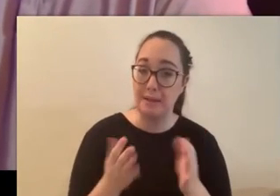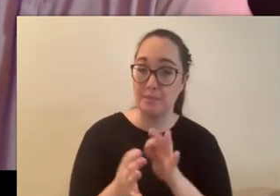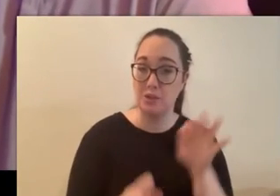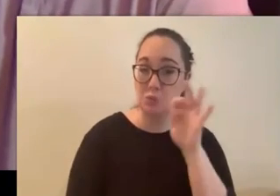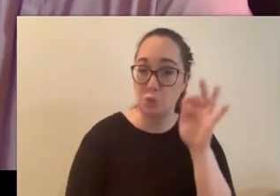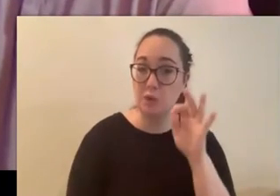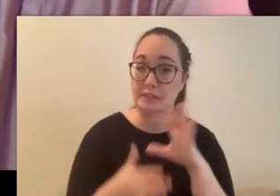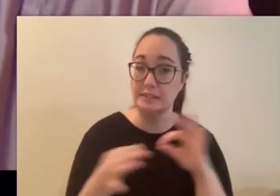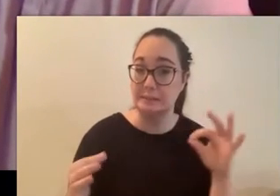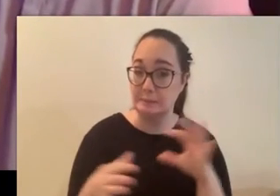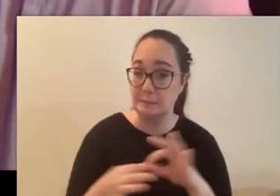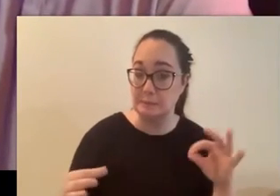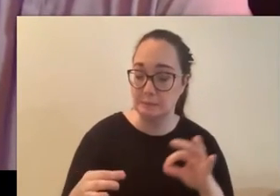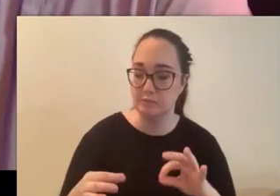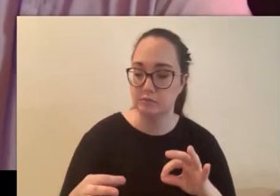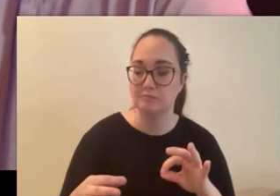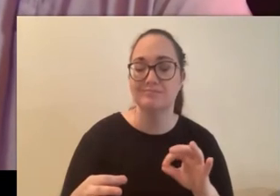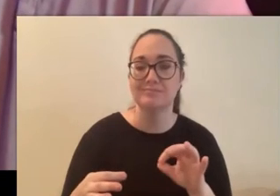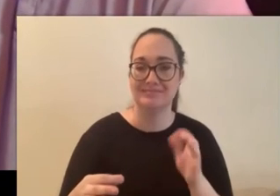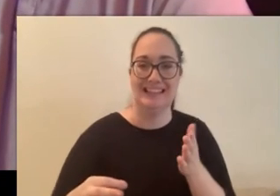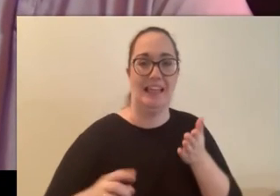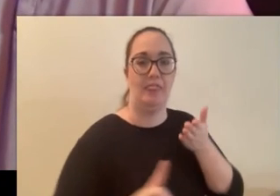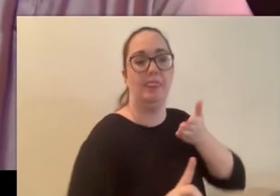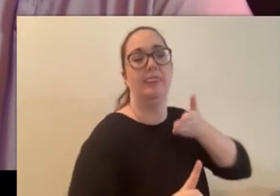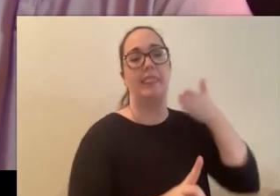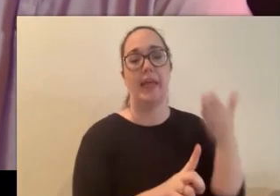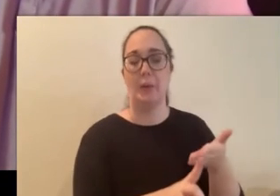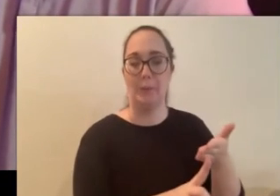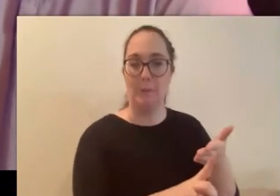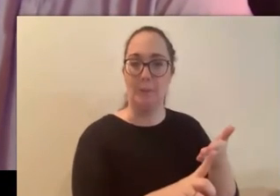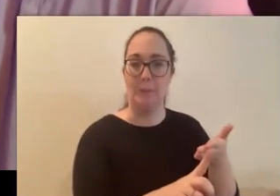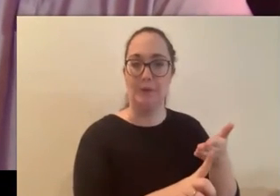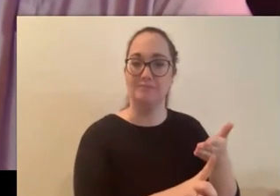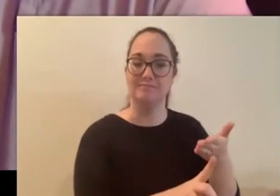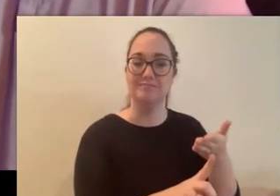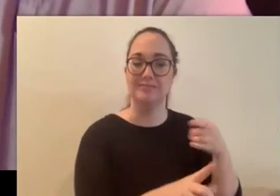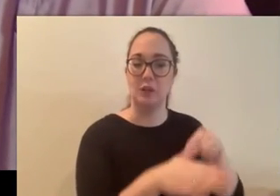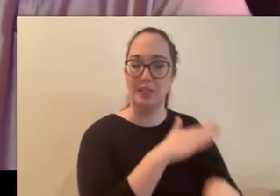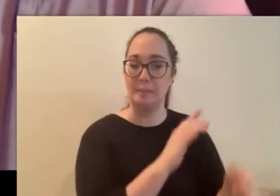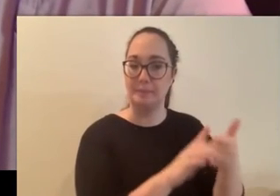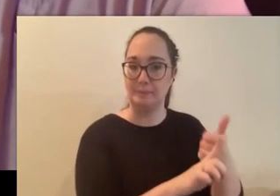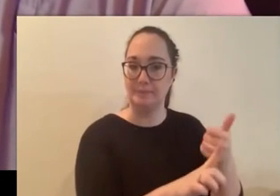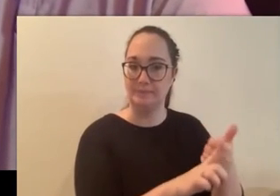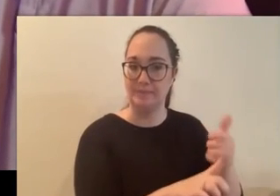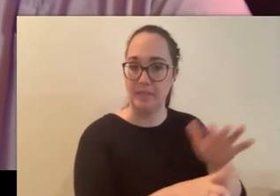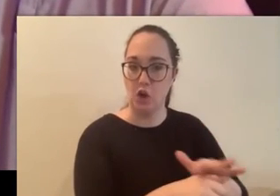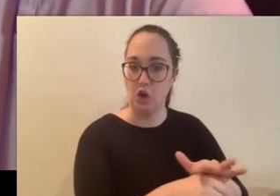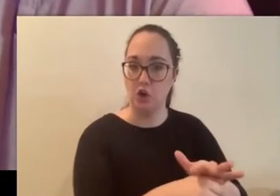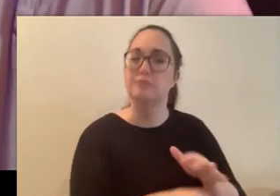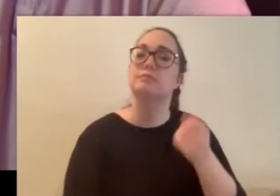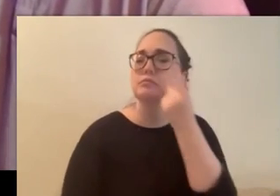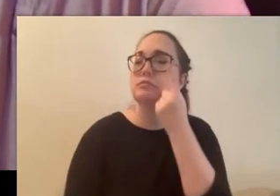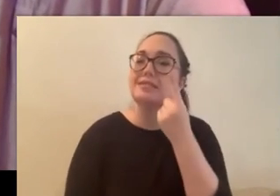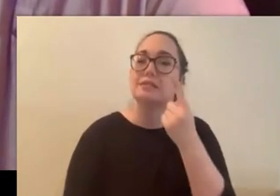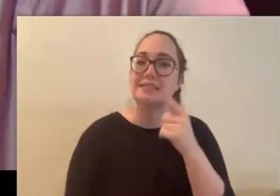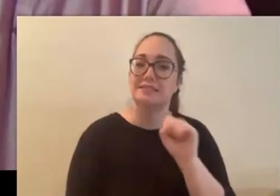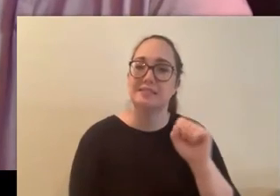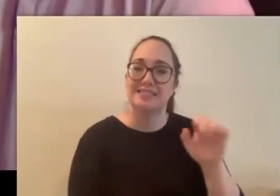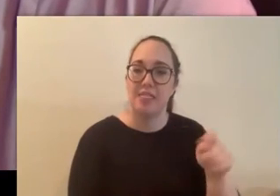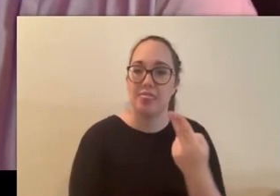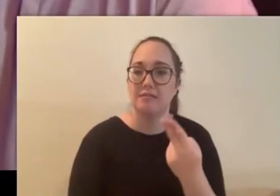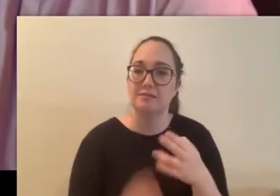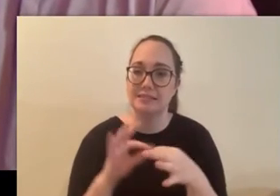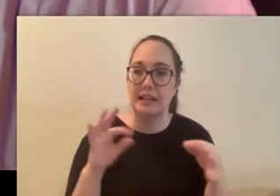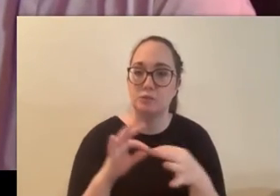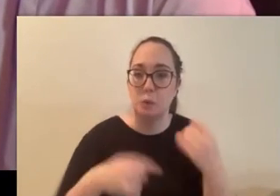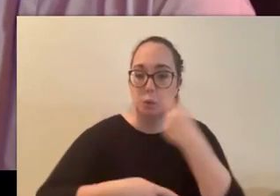maybe that's exactly when the person took their life could be because he said like the body was found around the same time he was like a day after he was there